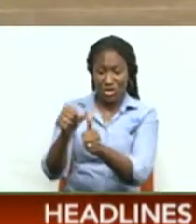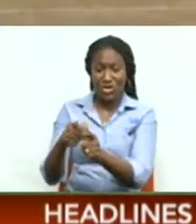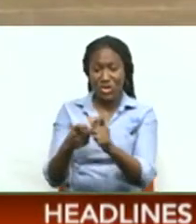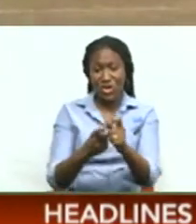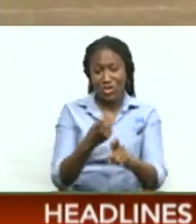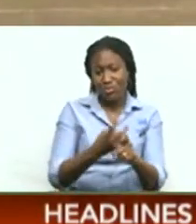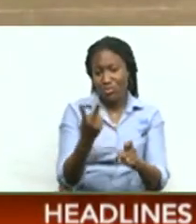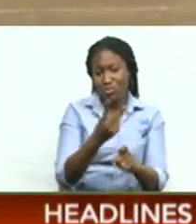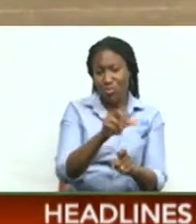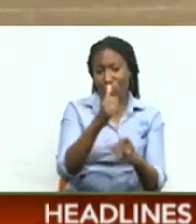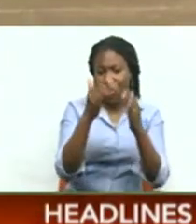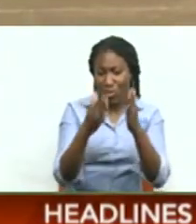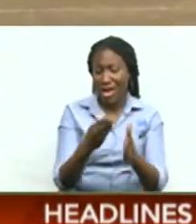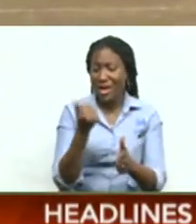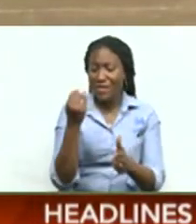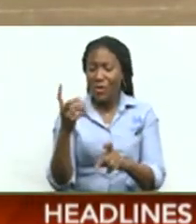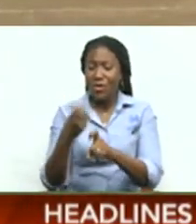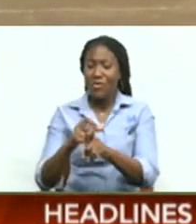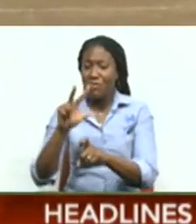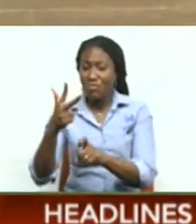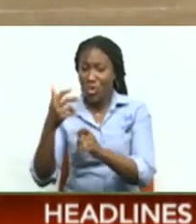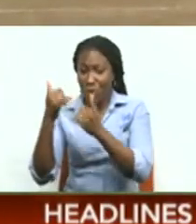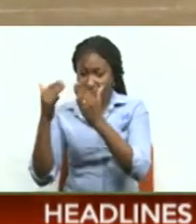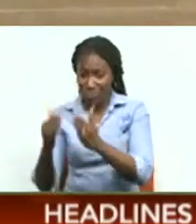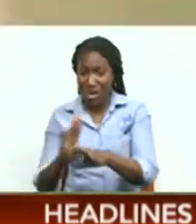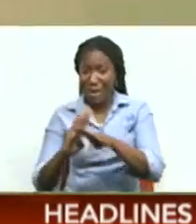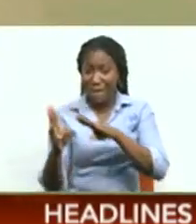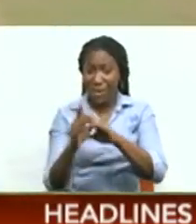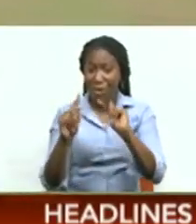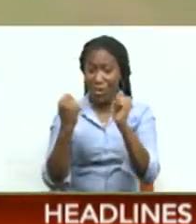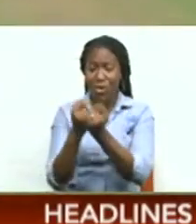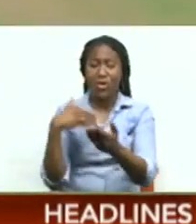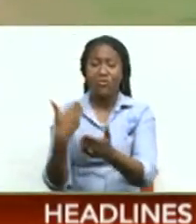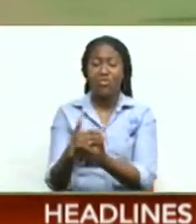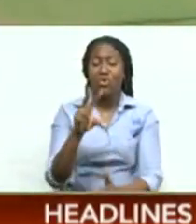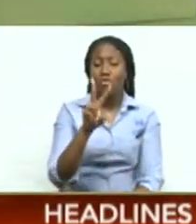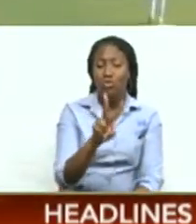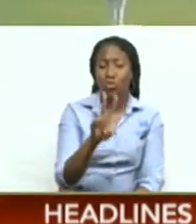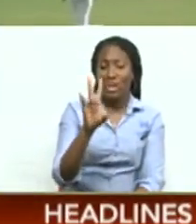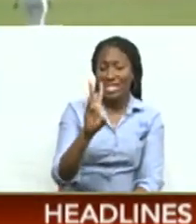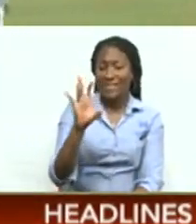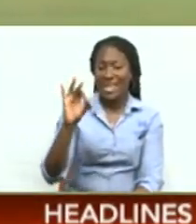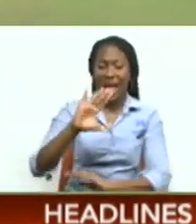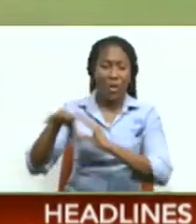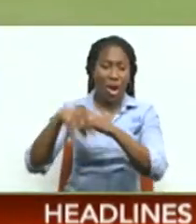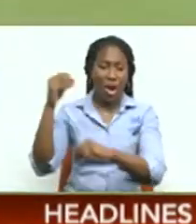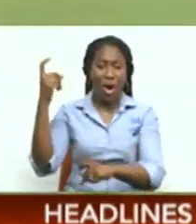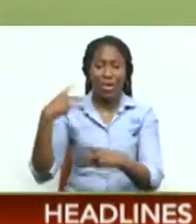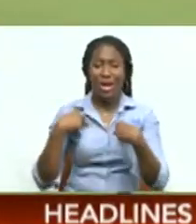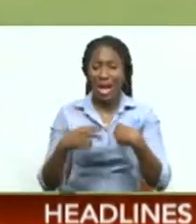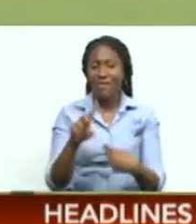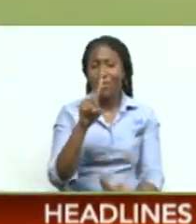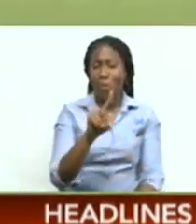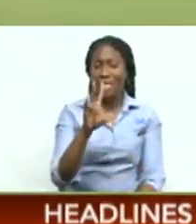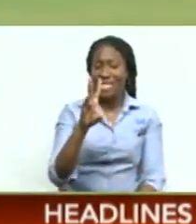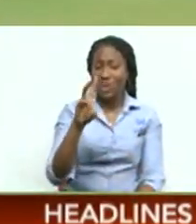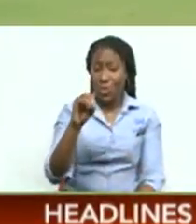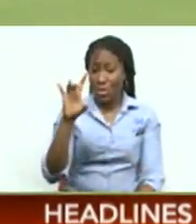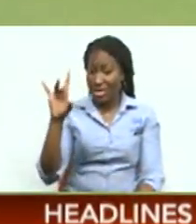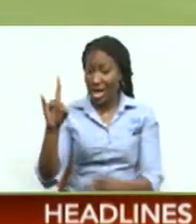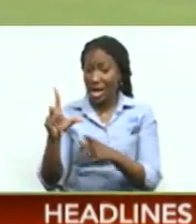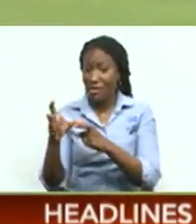Holder And 40 from Shane Darwich Barbados Pride reached 279 all-out for a lead of 107 runs